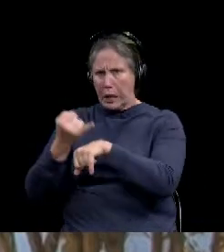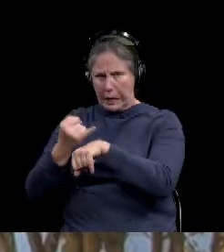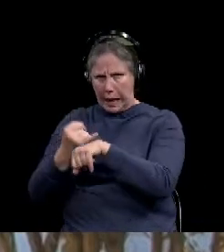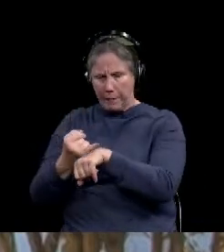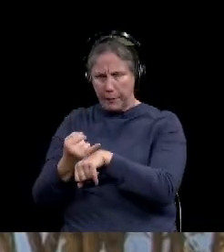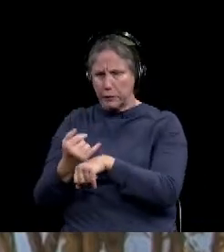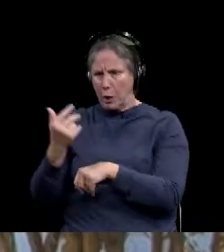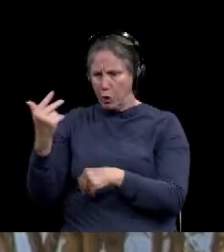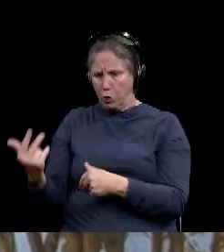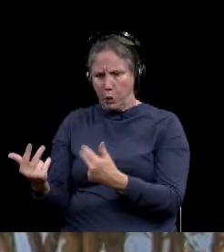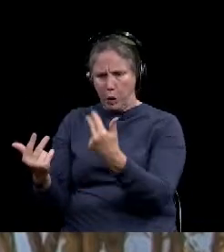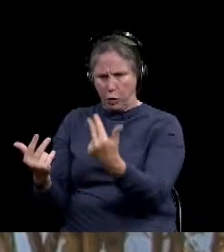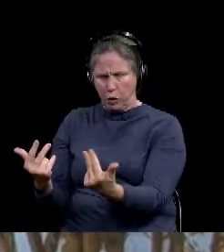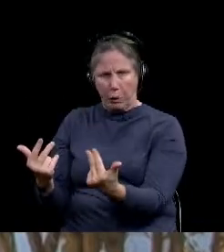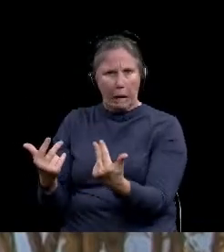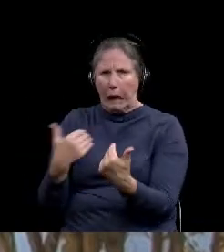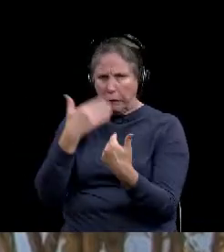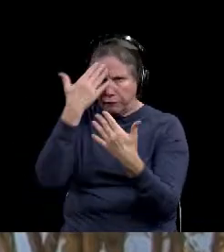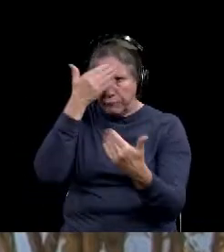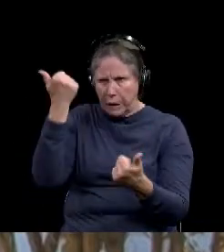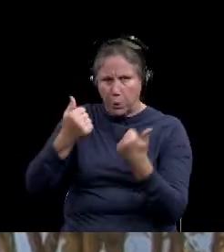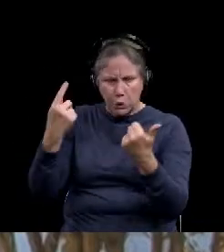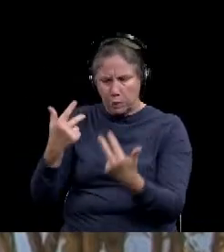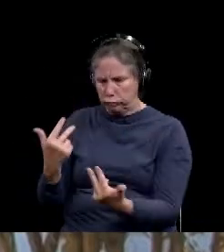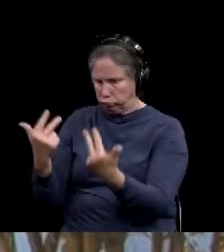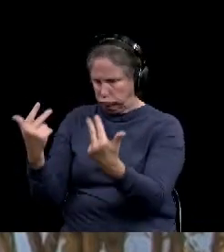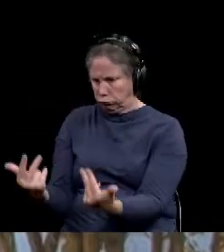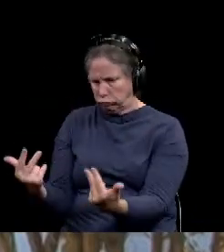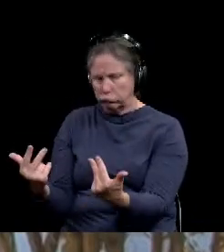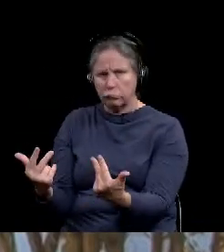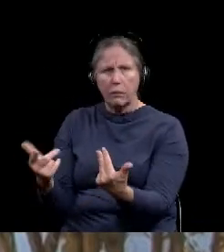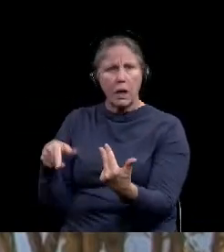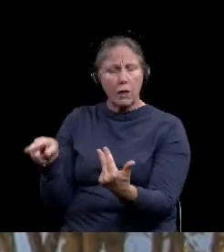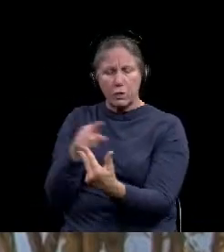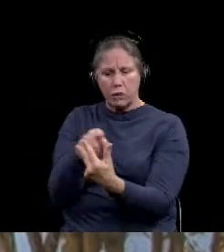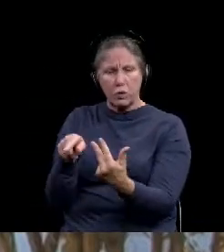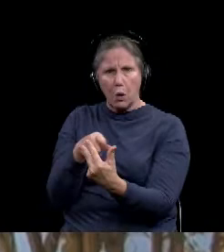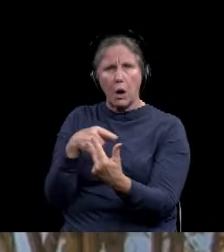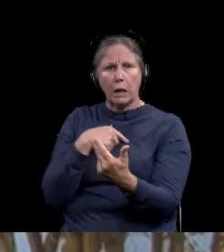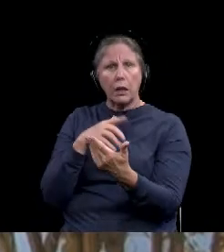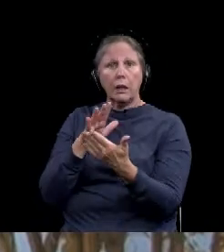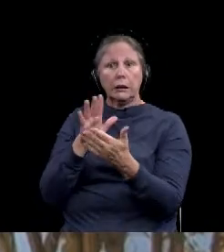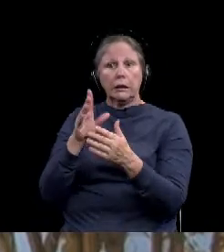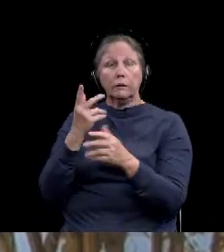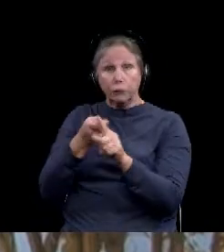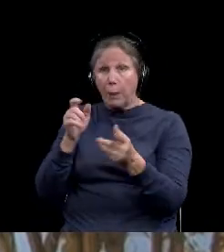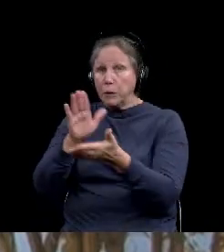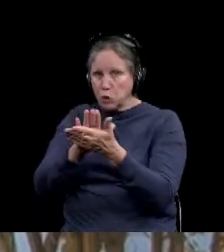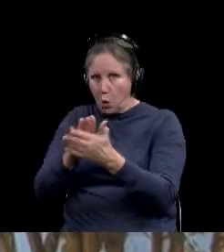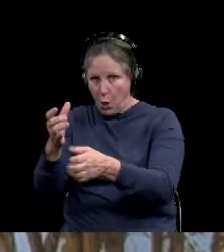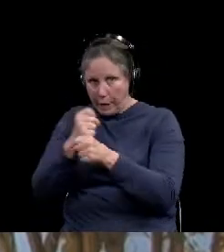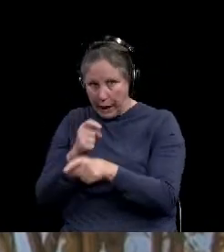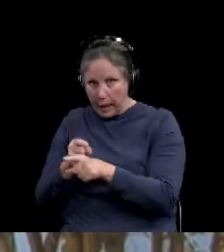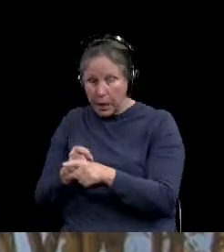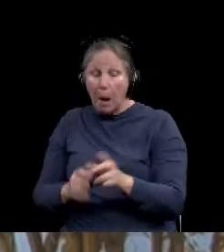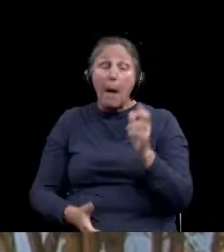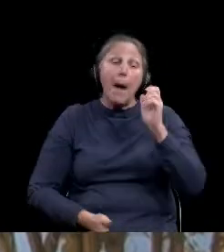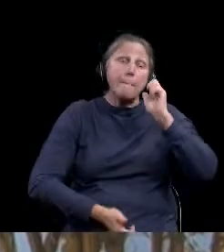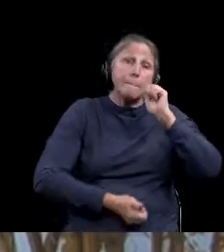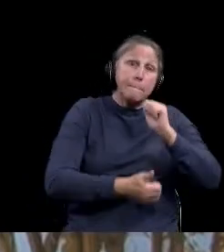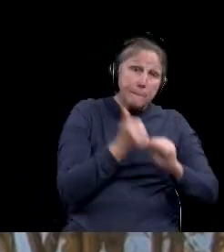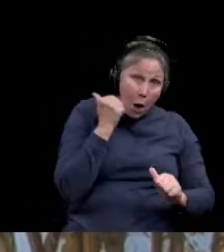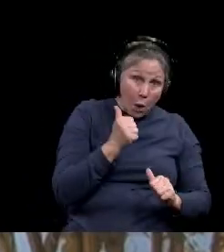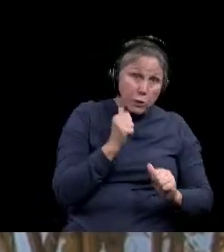at each campus, and I don't know where they are that have had, um, in-school spread. The rest of it has all come from